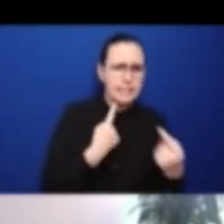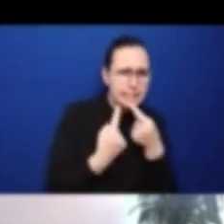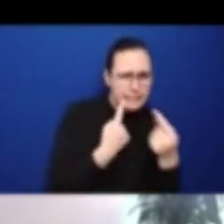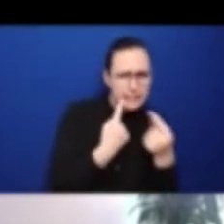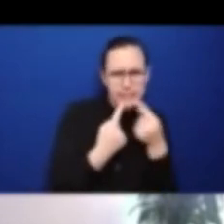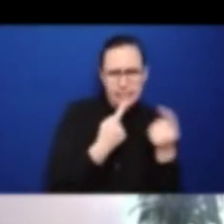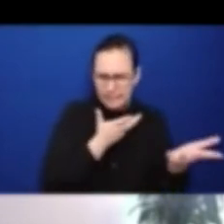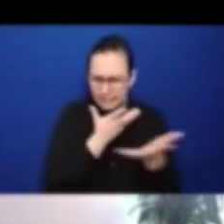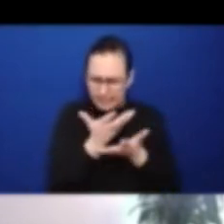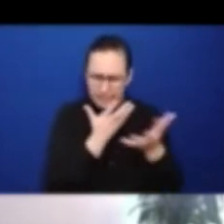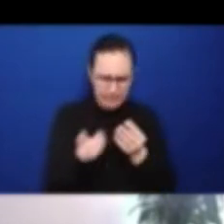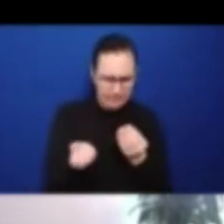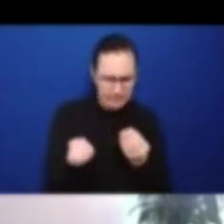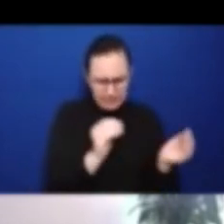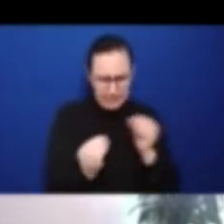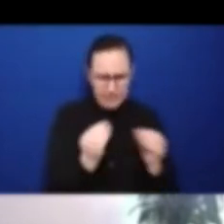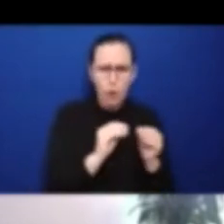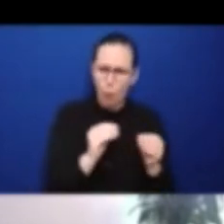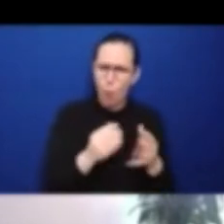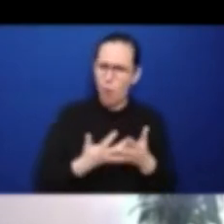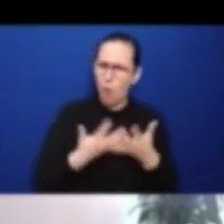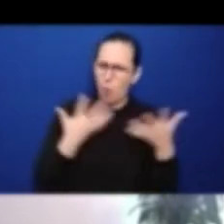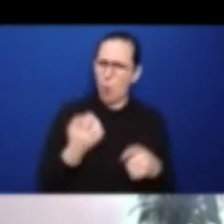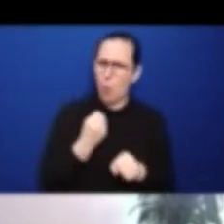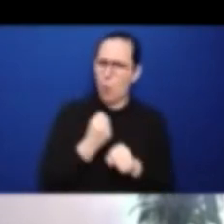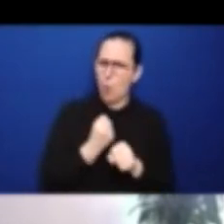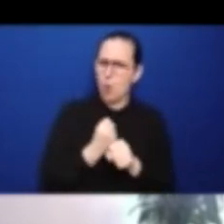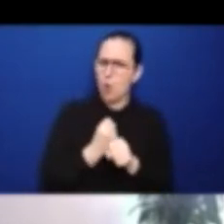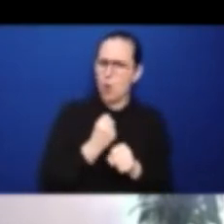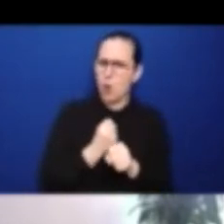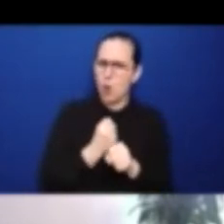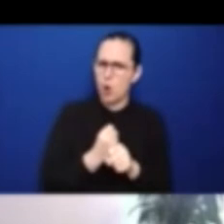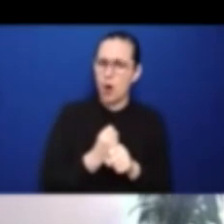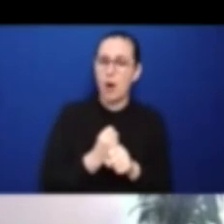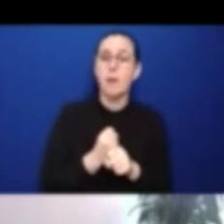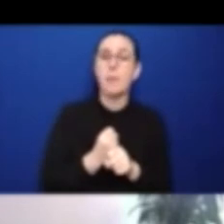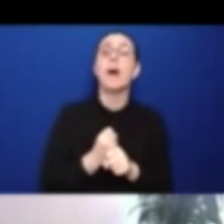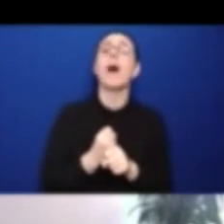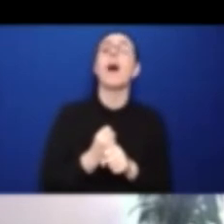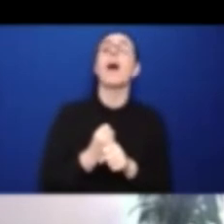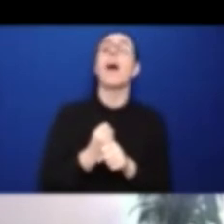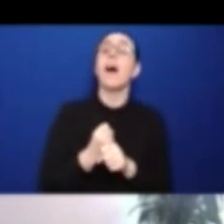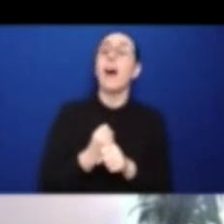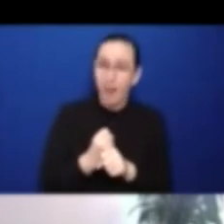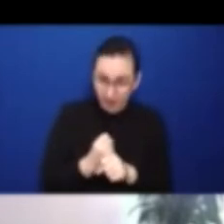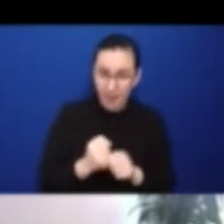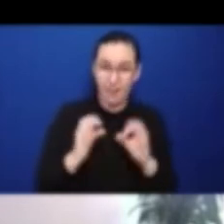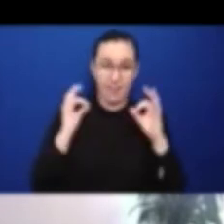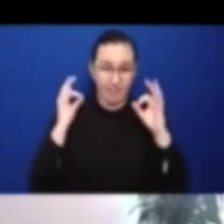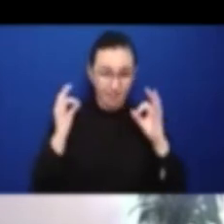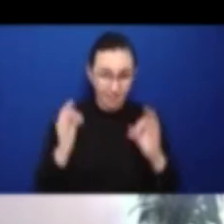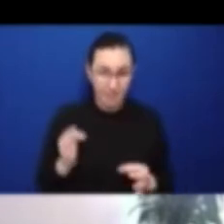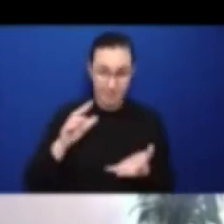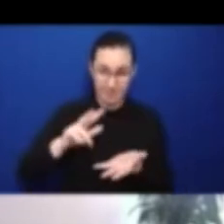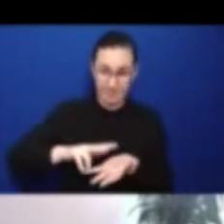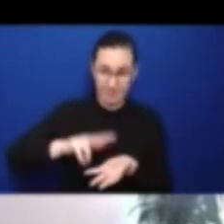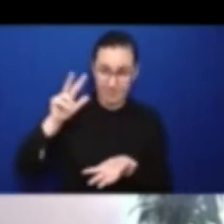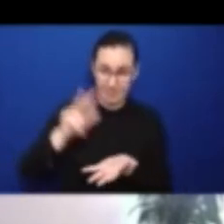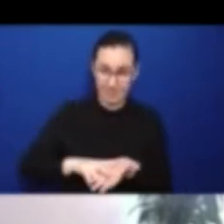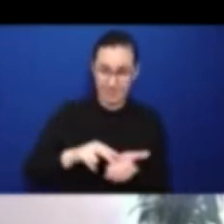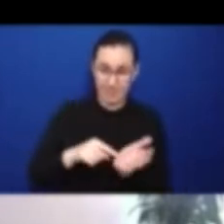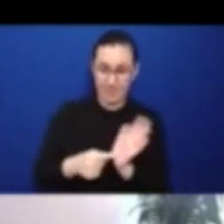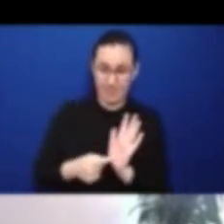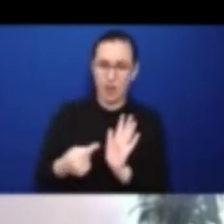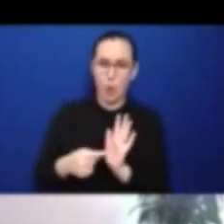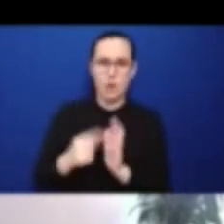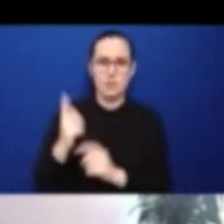the work really starts once the convention is adopted, and that's where the